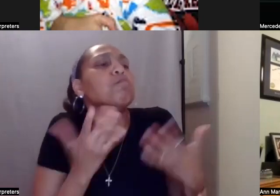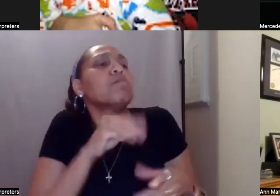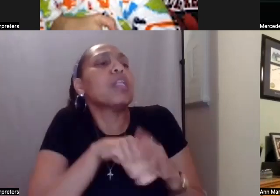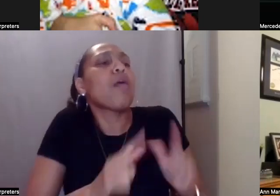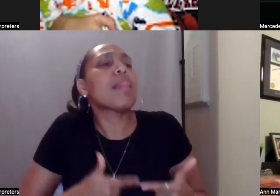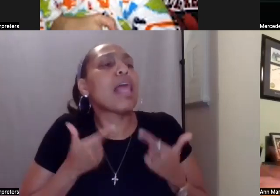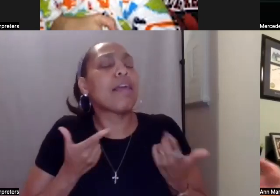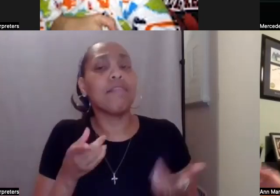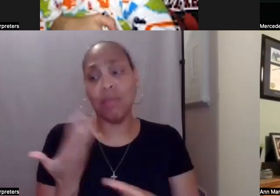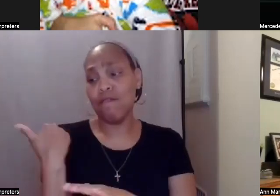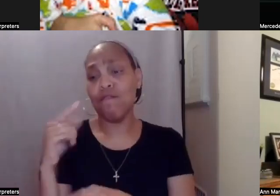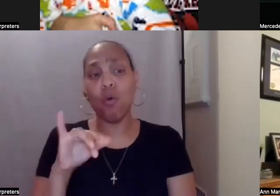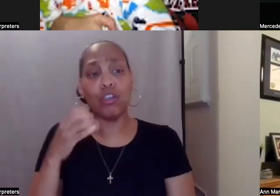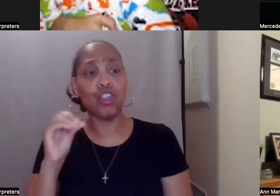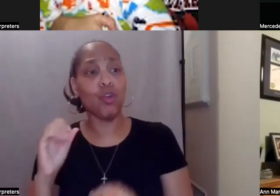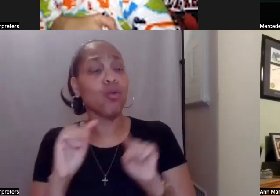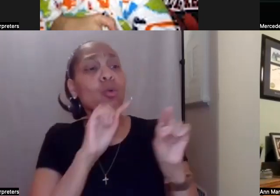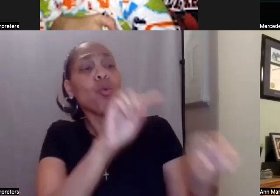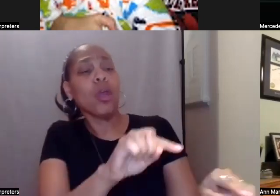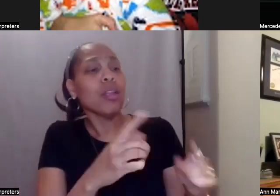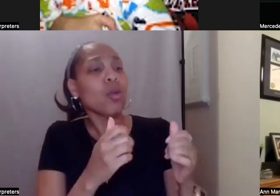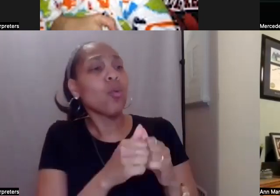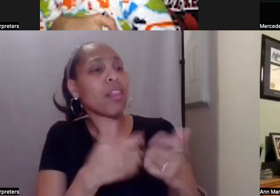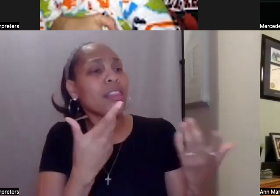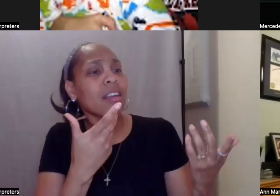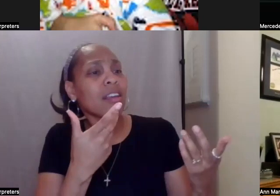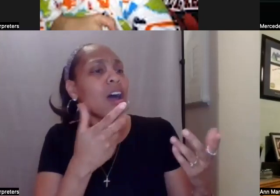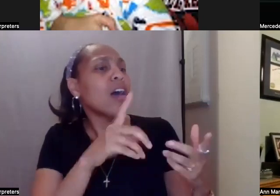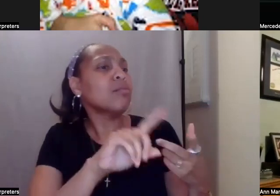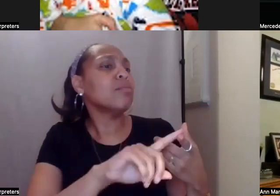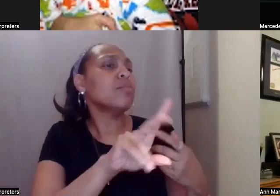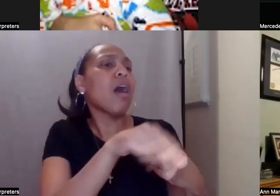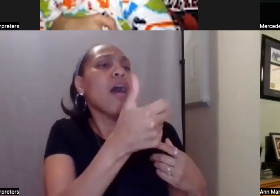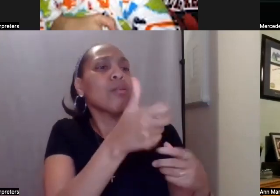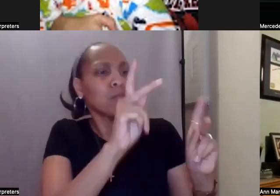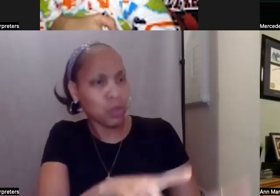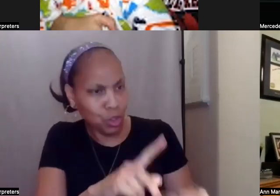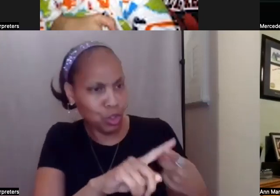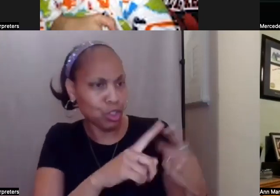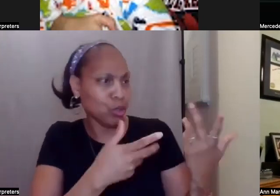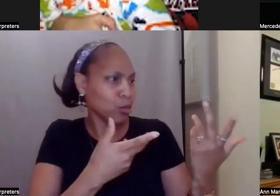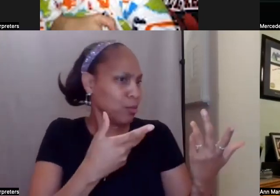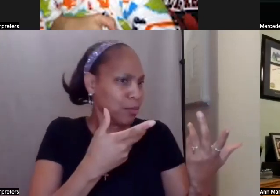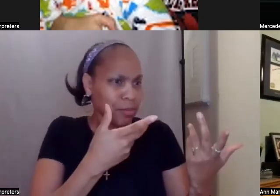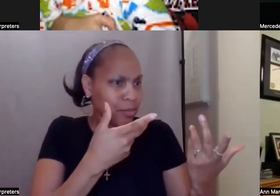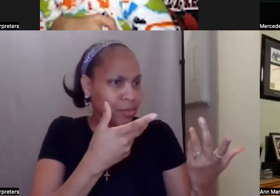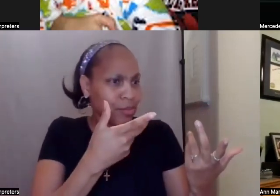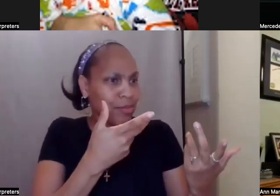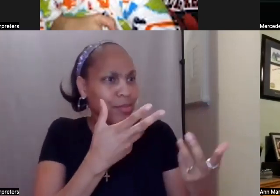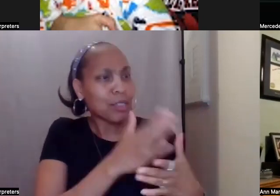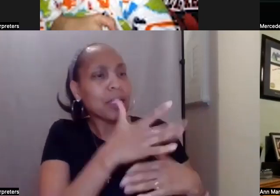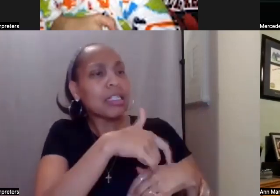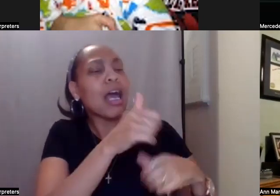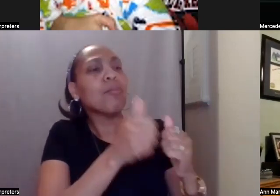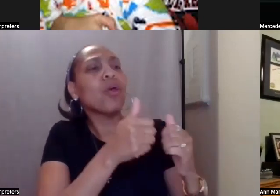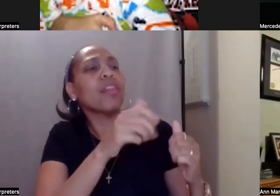their girlfriends a few years apart. And he attended both of their weddings. So it's important to Joe to share these